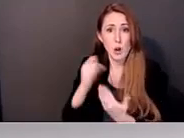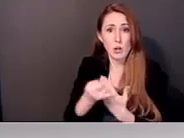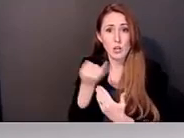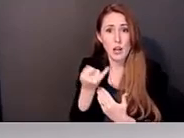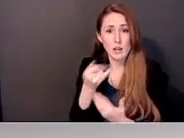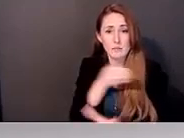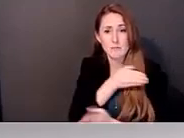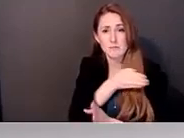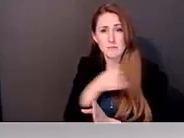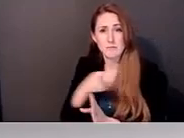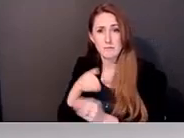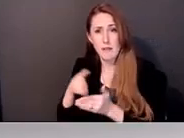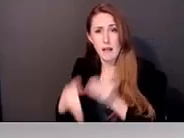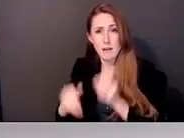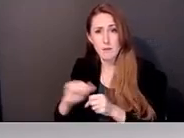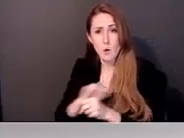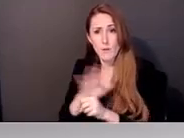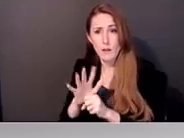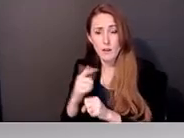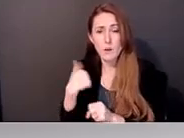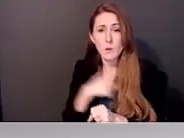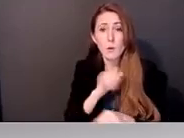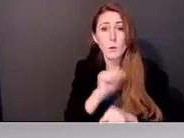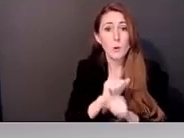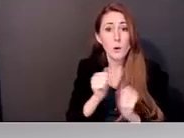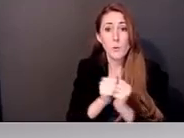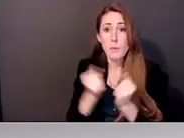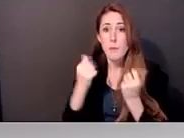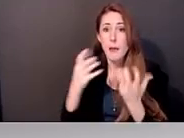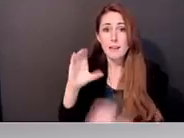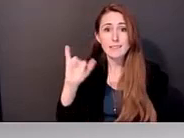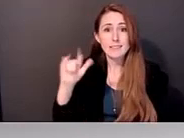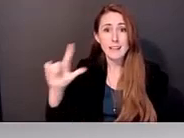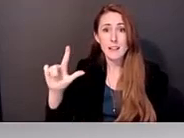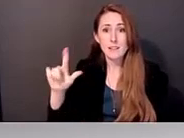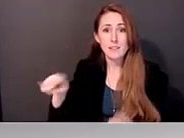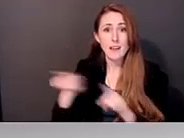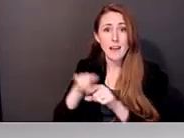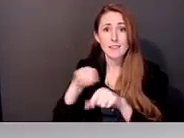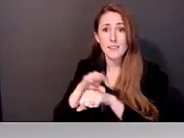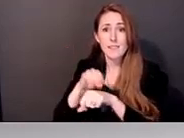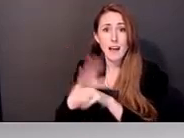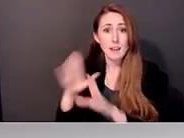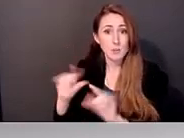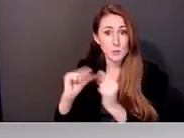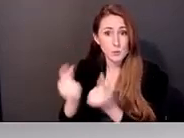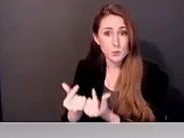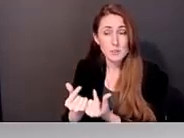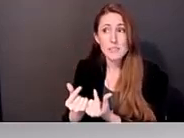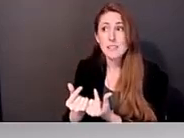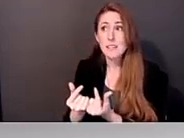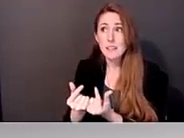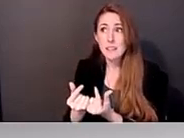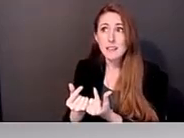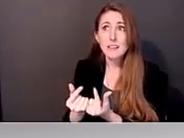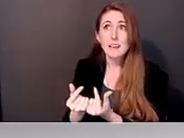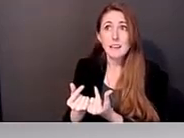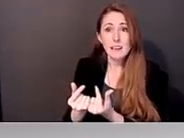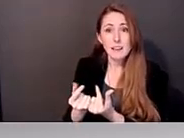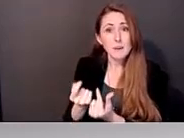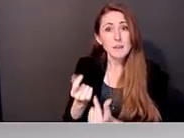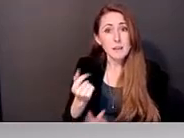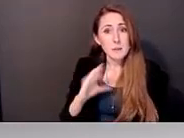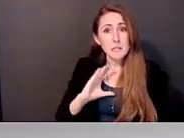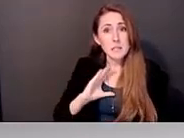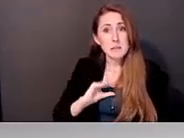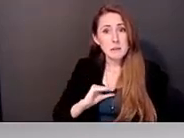working with a wide variety of SILs as an advisor group and things were discouraging. And